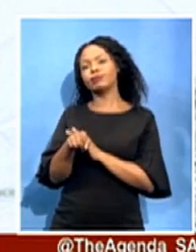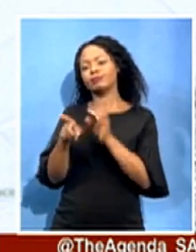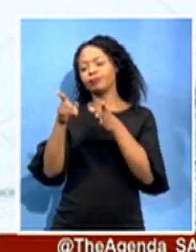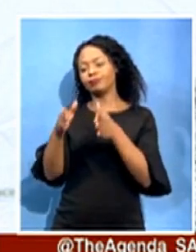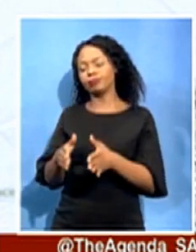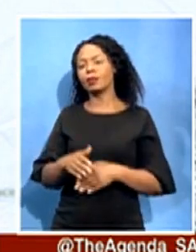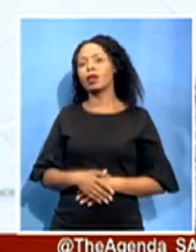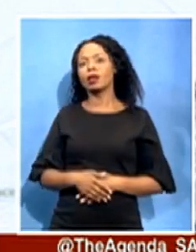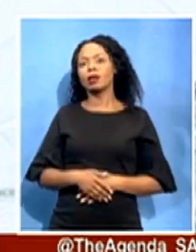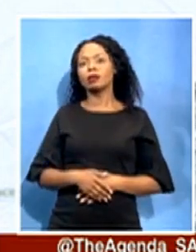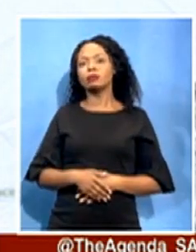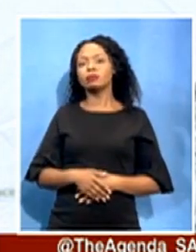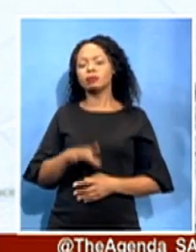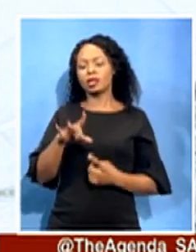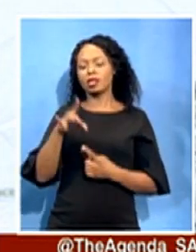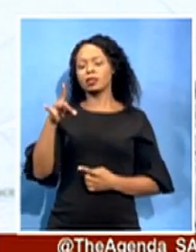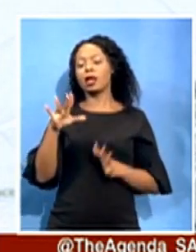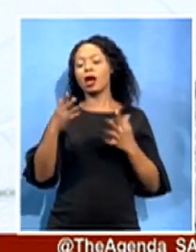amounted to cover coaching.